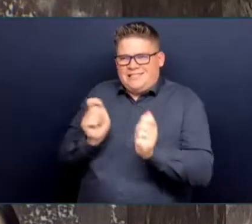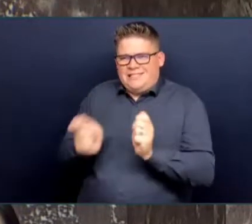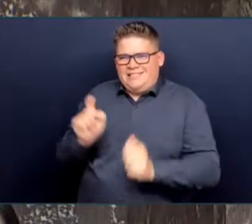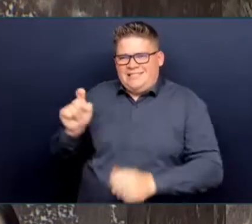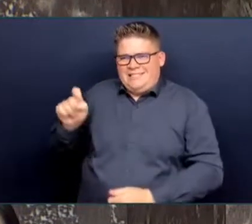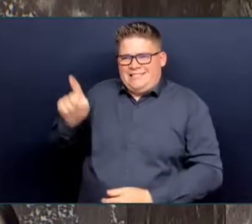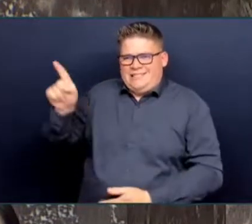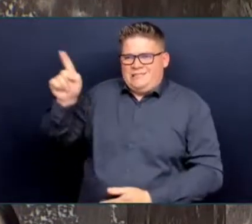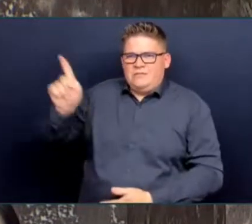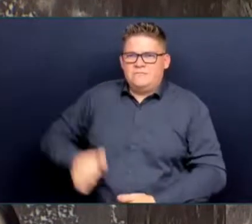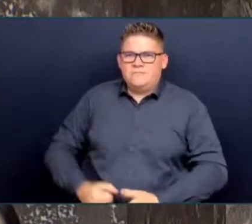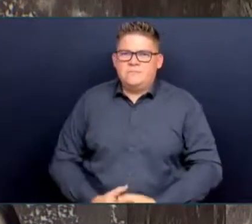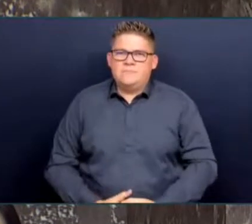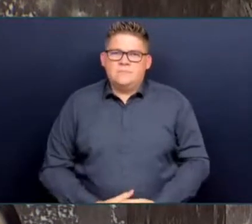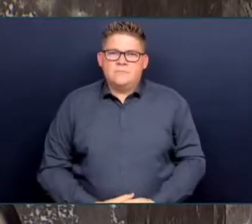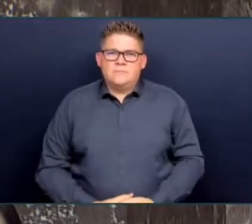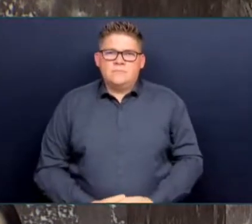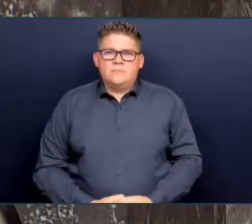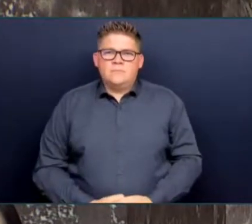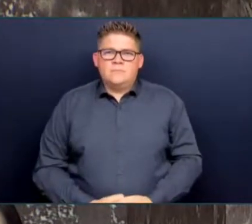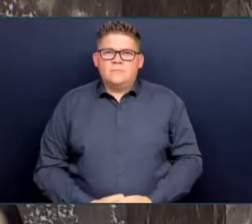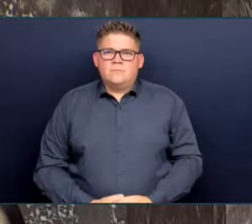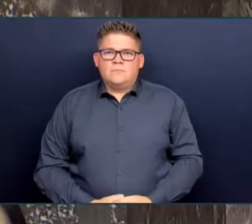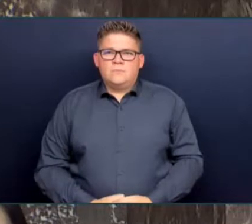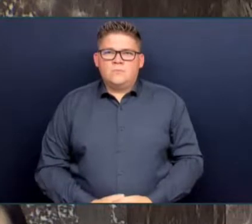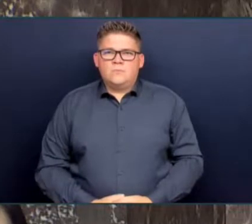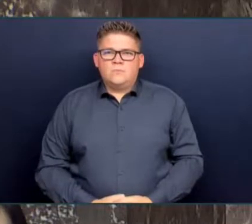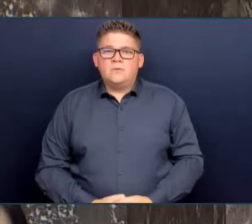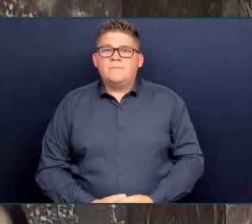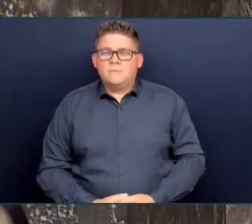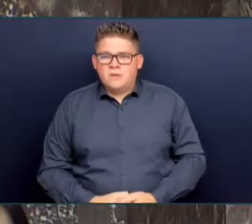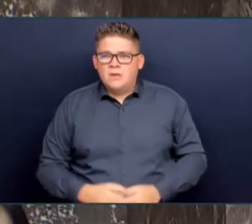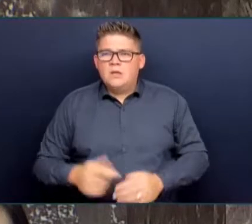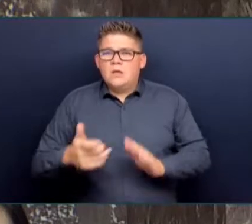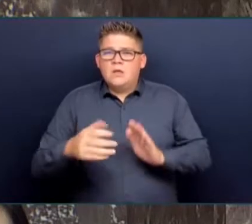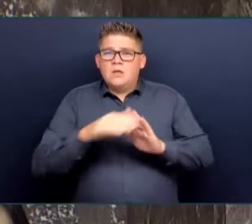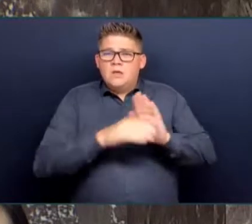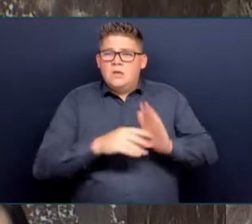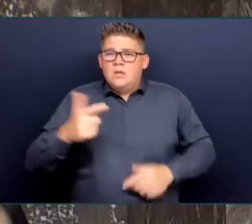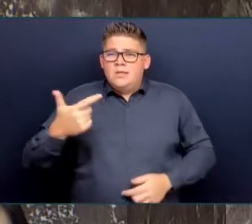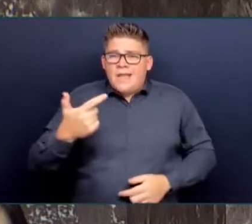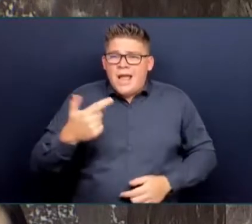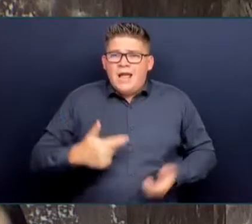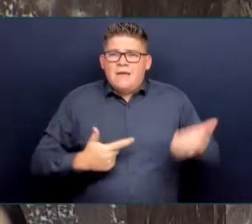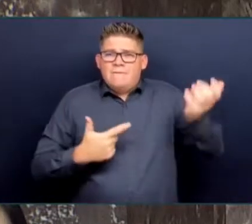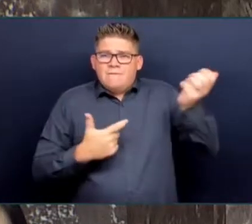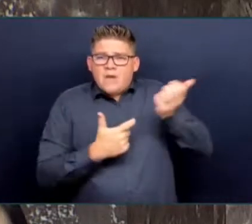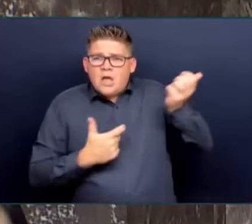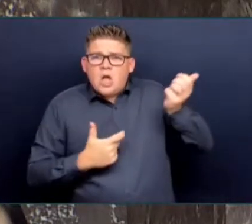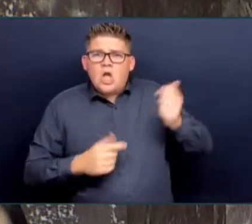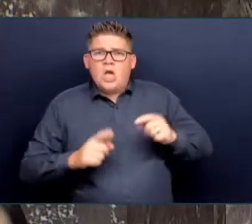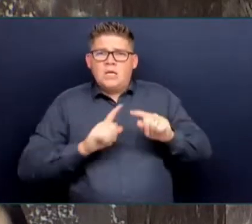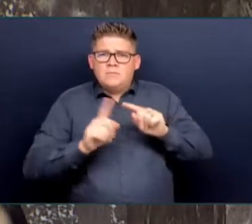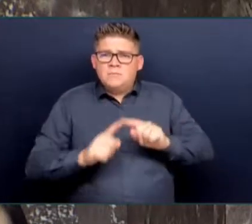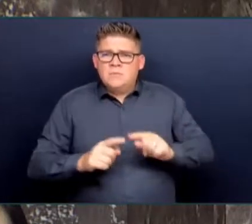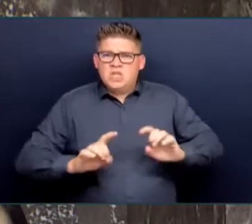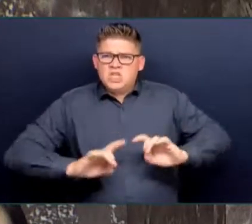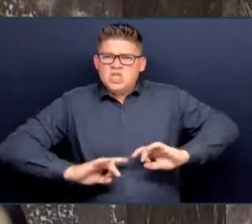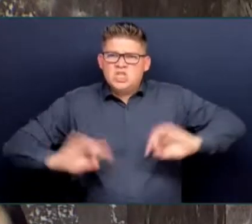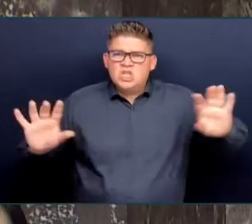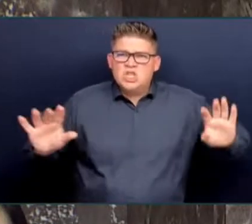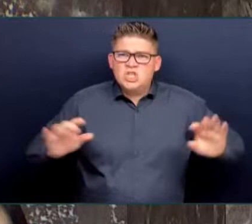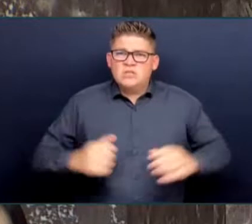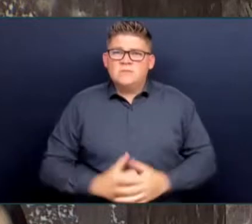see that on other kinds of weapons as well, that people engage in violent attacks on people. And we are determined to make that happen.